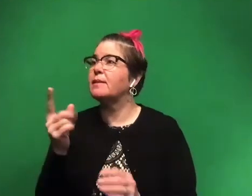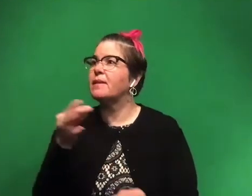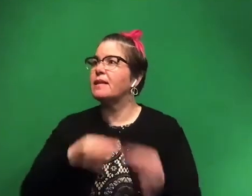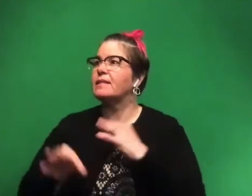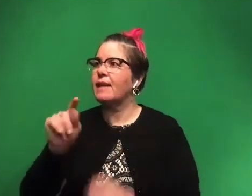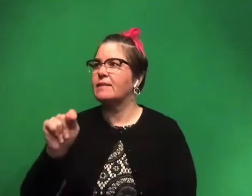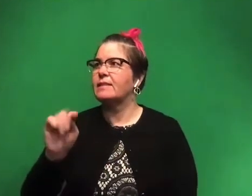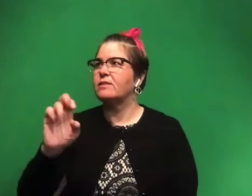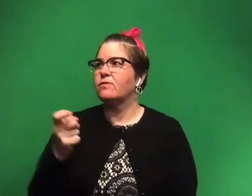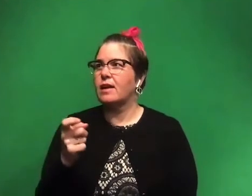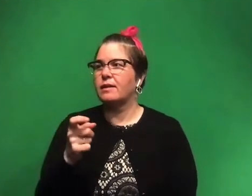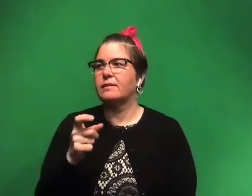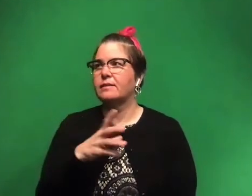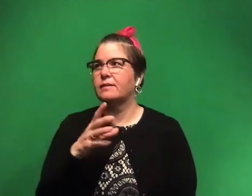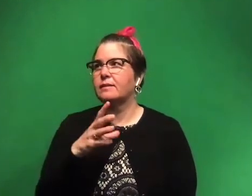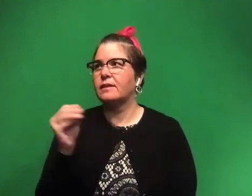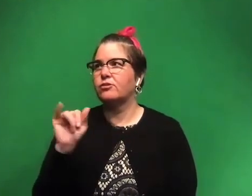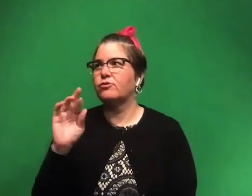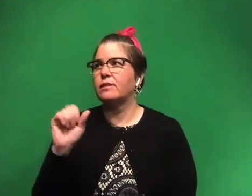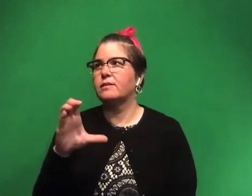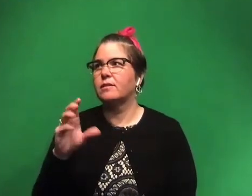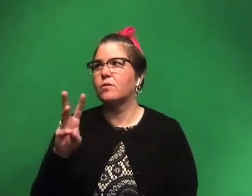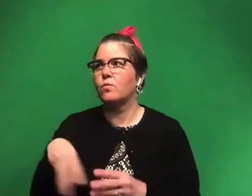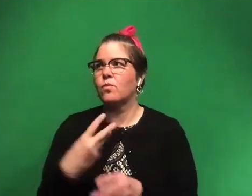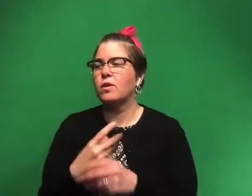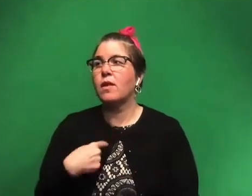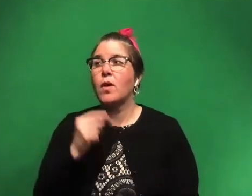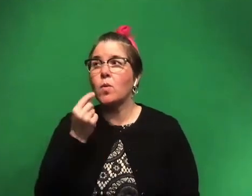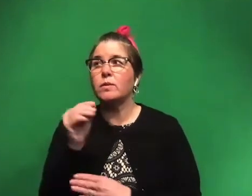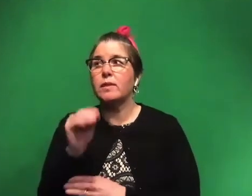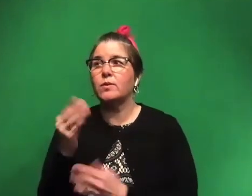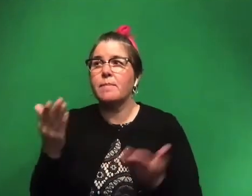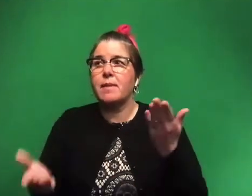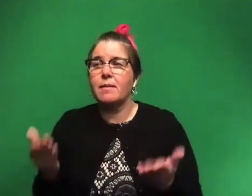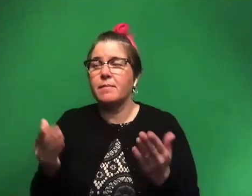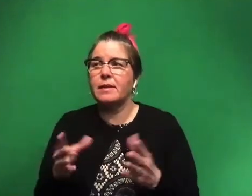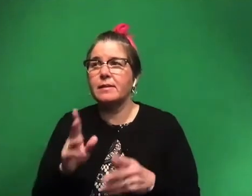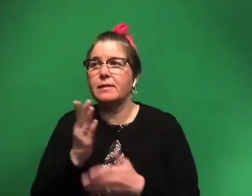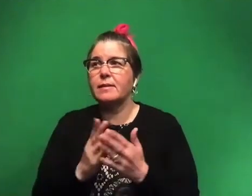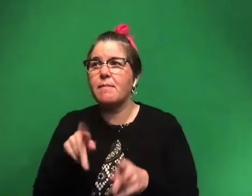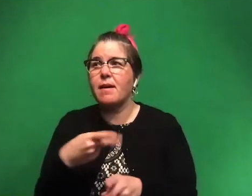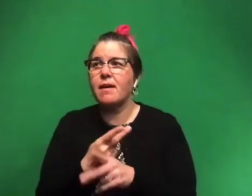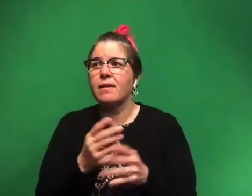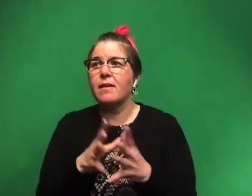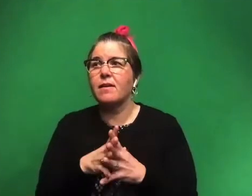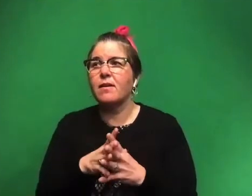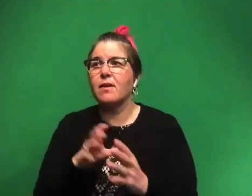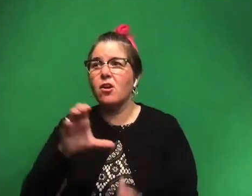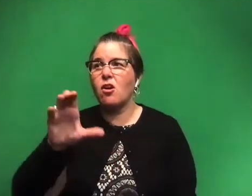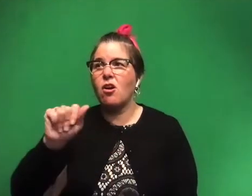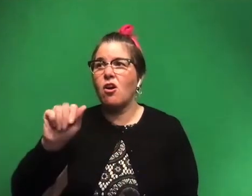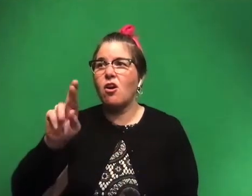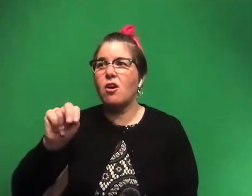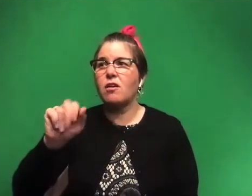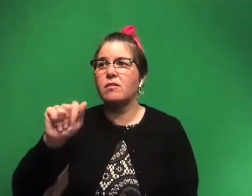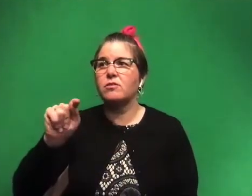-Rex and Jurassic world, I think a really cool dinosaur would maybe be some sort of Carnotaurus or